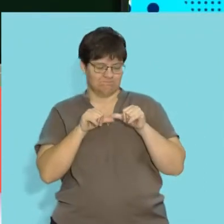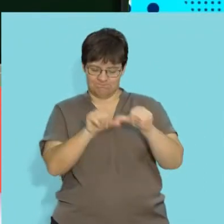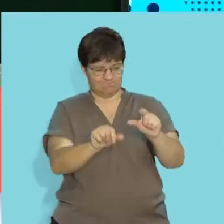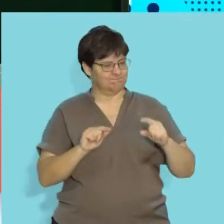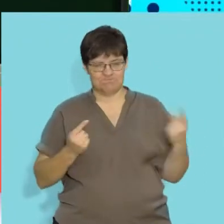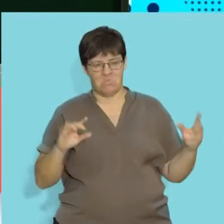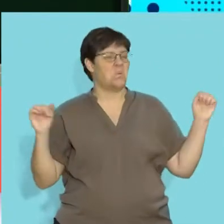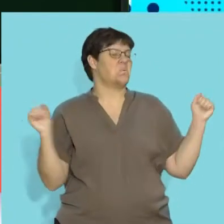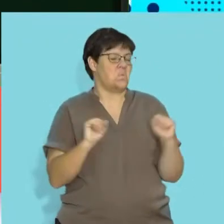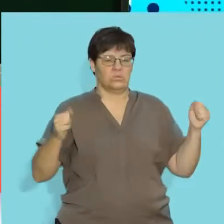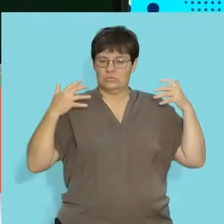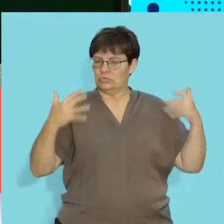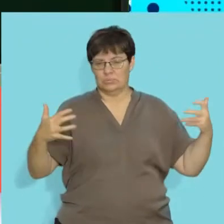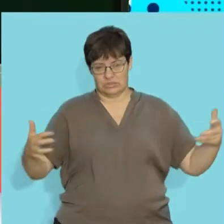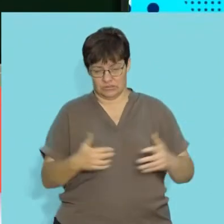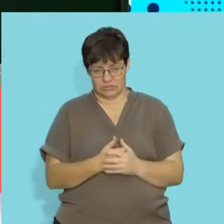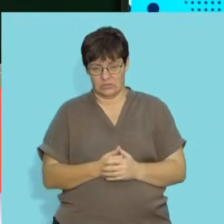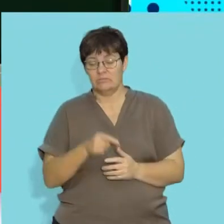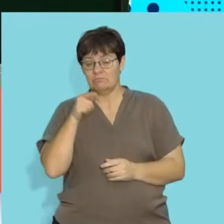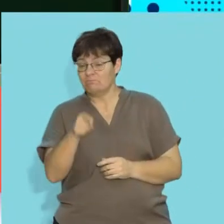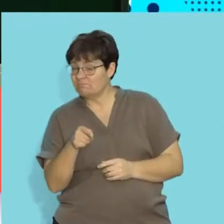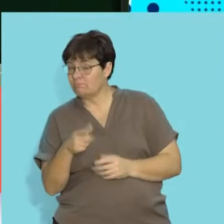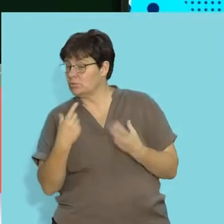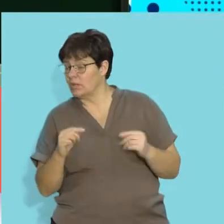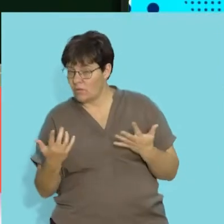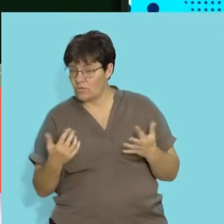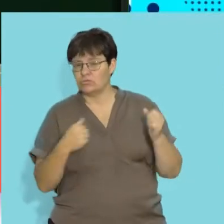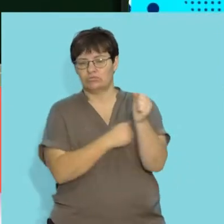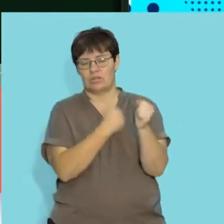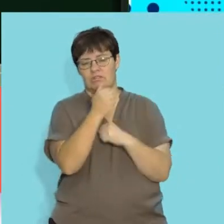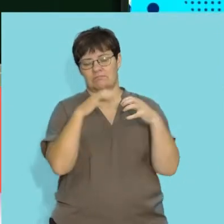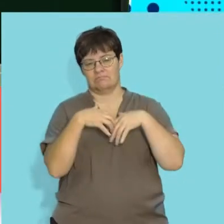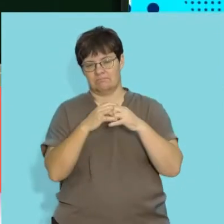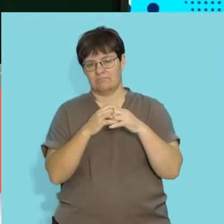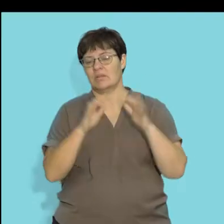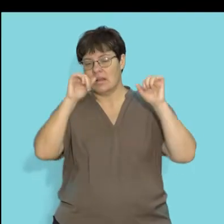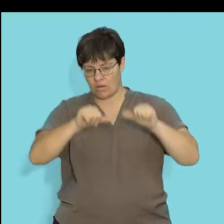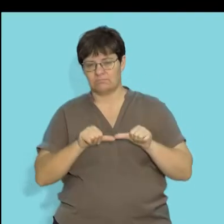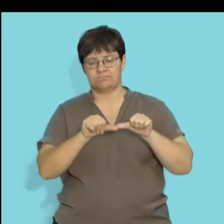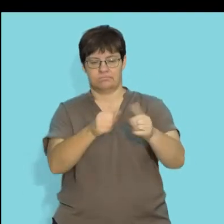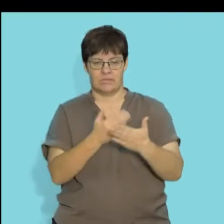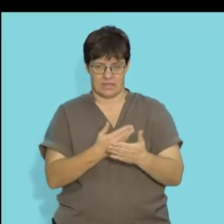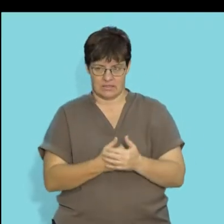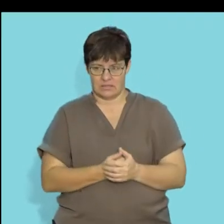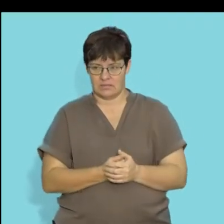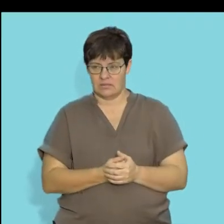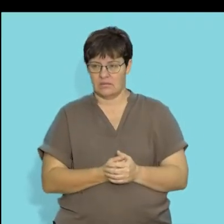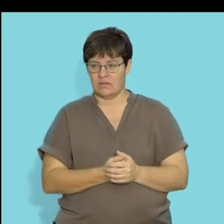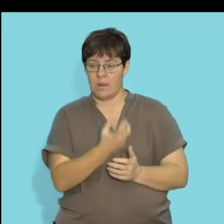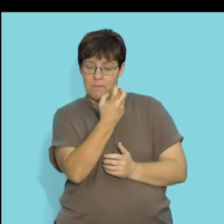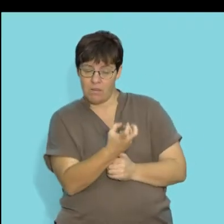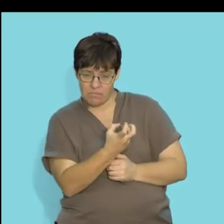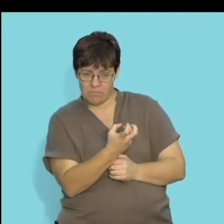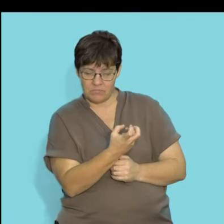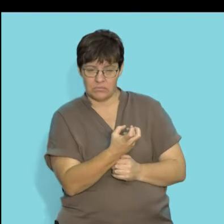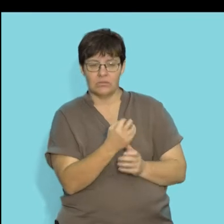cannot withstand the extremely cold temperatures. And they do this by forming structures that allow them to survive. So your bulbs are